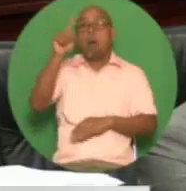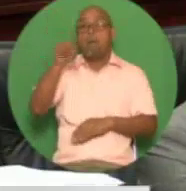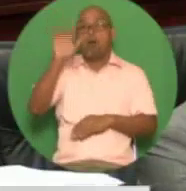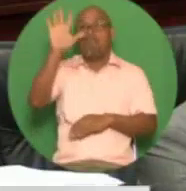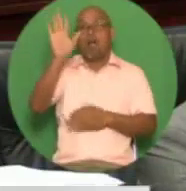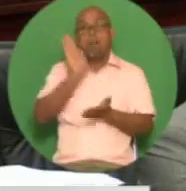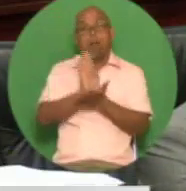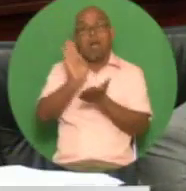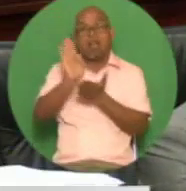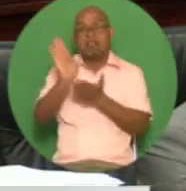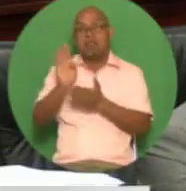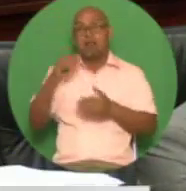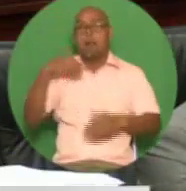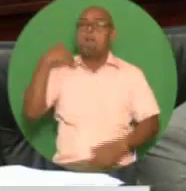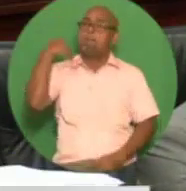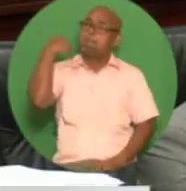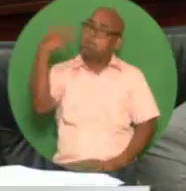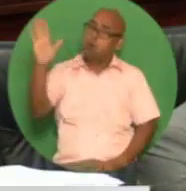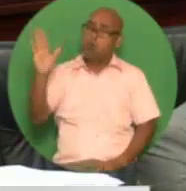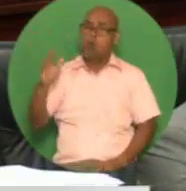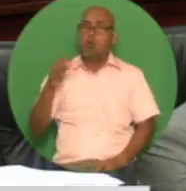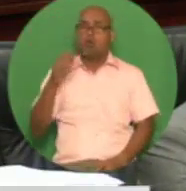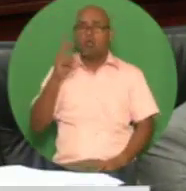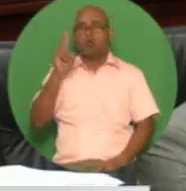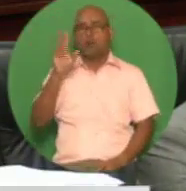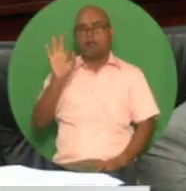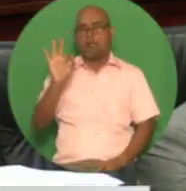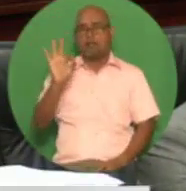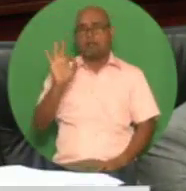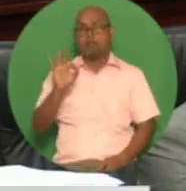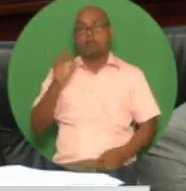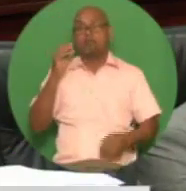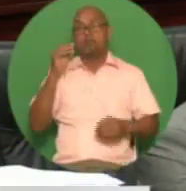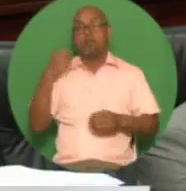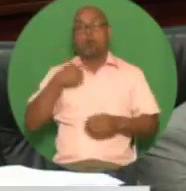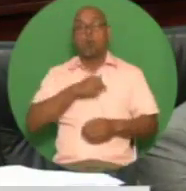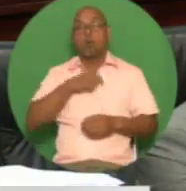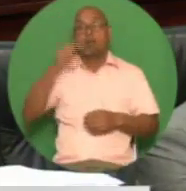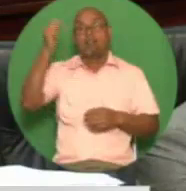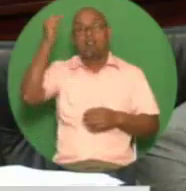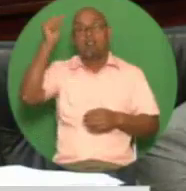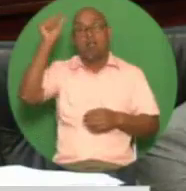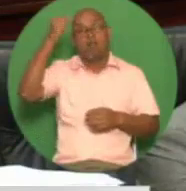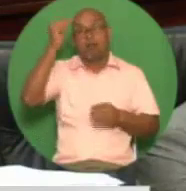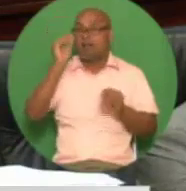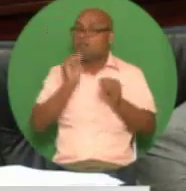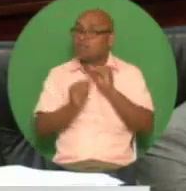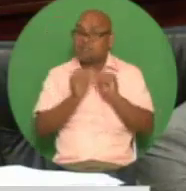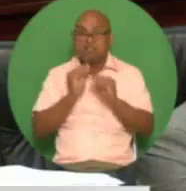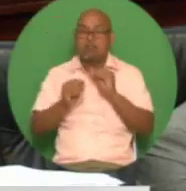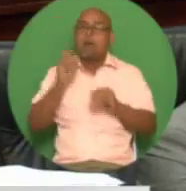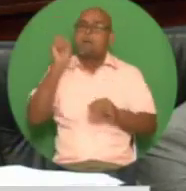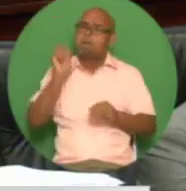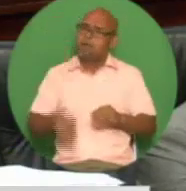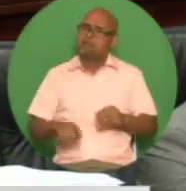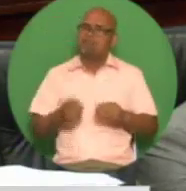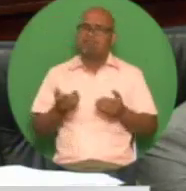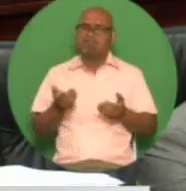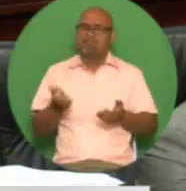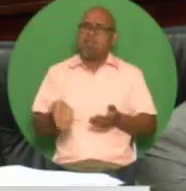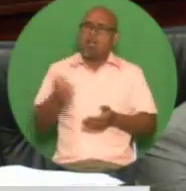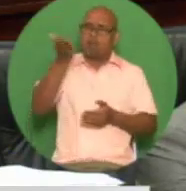dollars in 2019 if there is no adjustment to the retail prices of fuel at pump